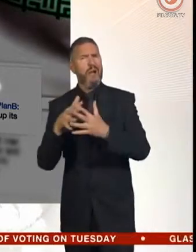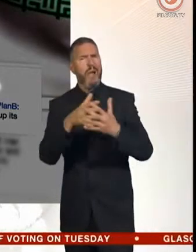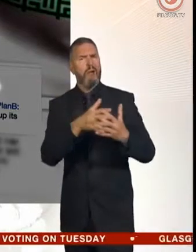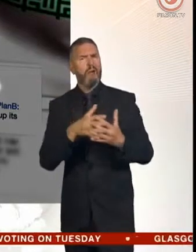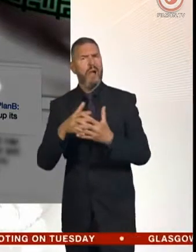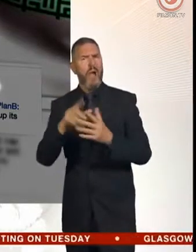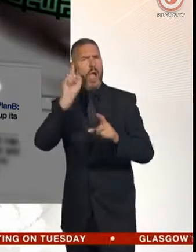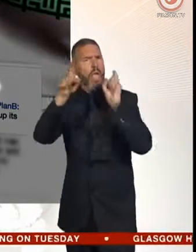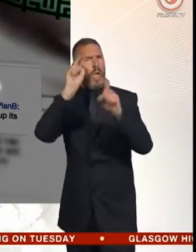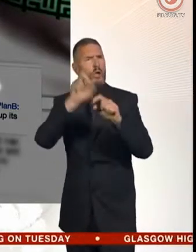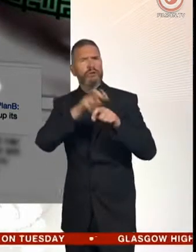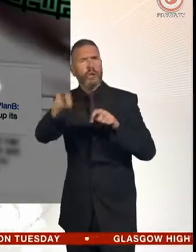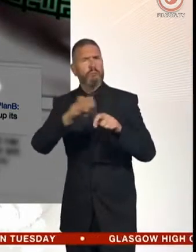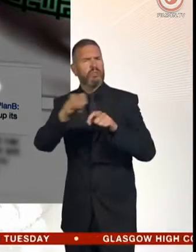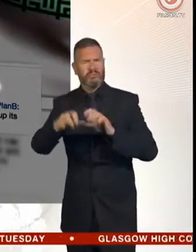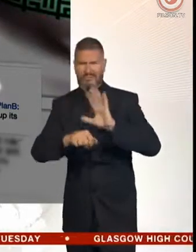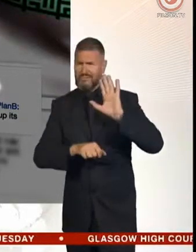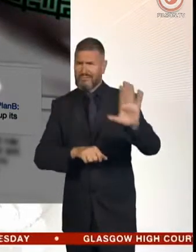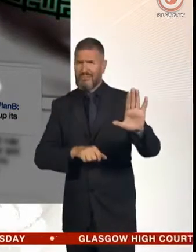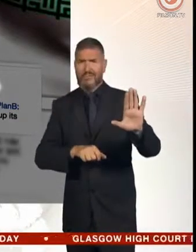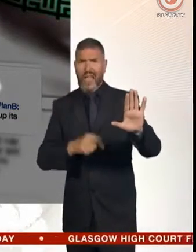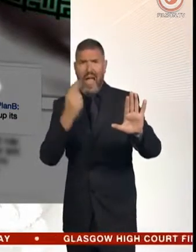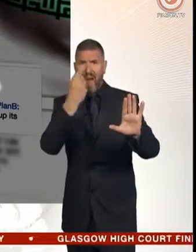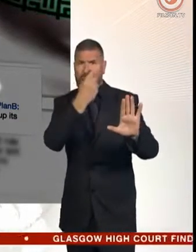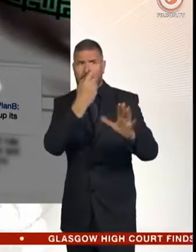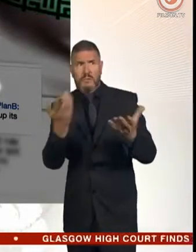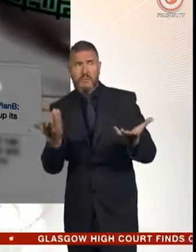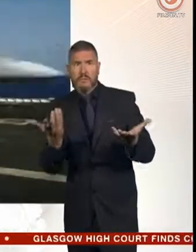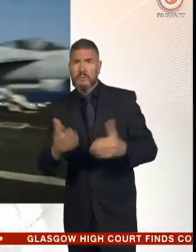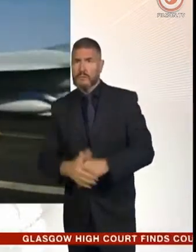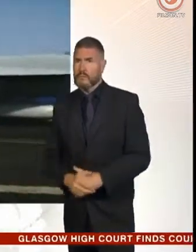to make allegations without a shred of evidence.